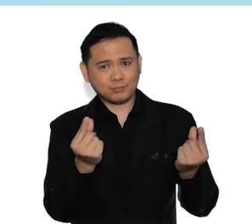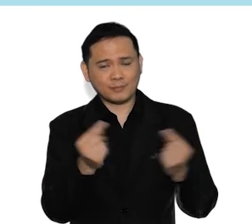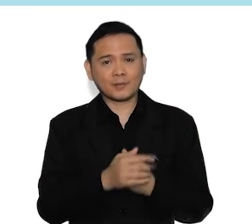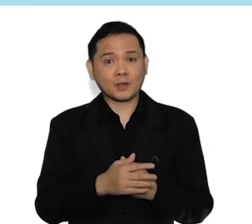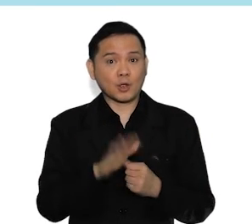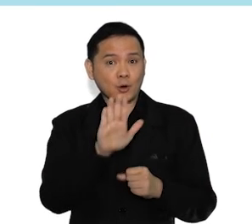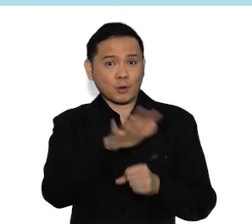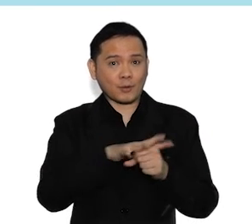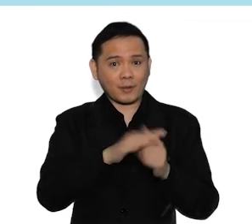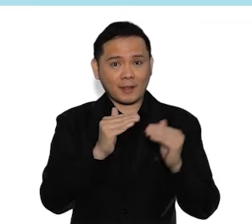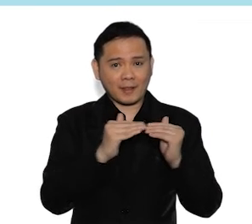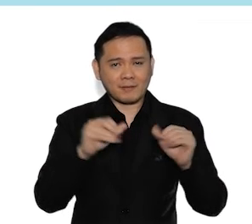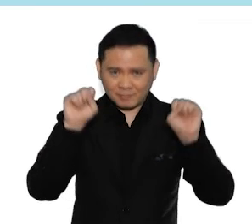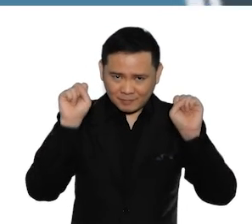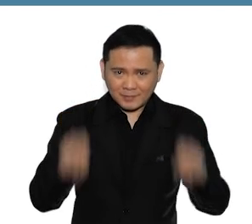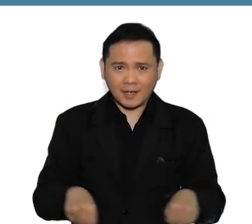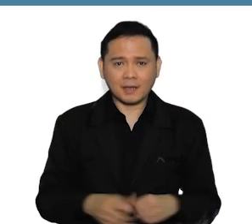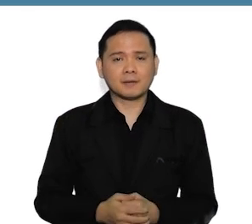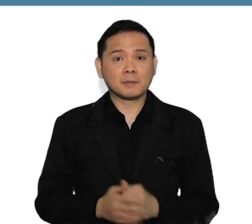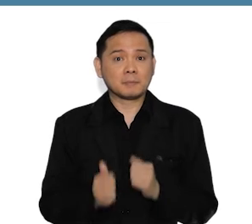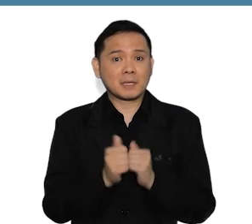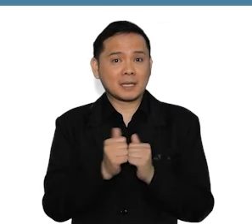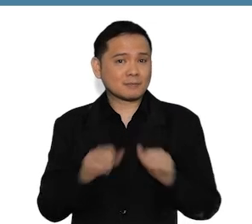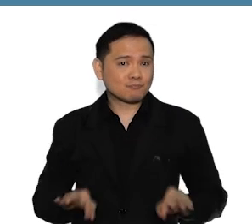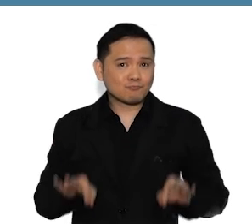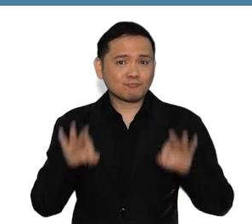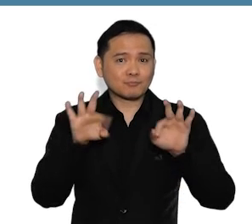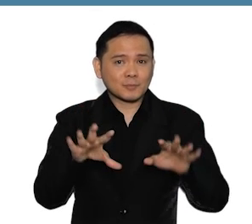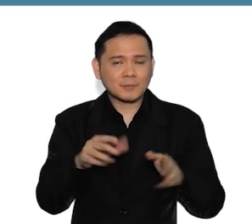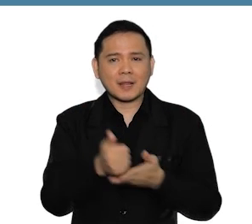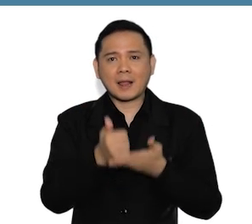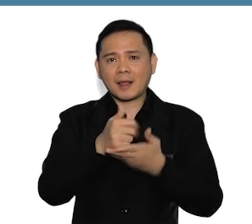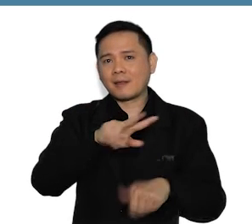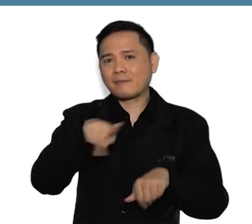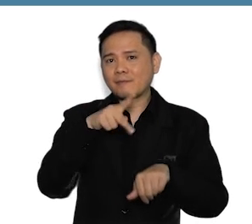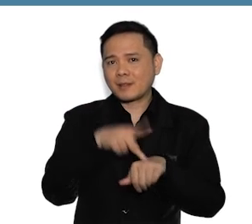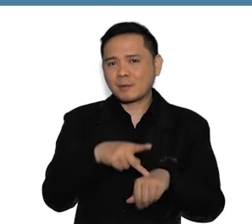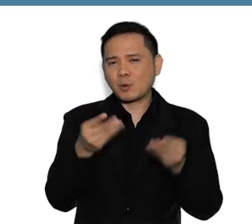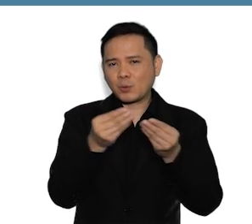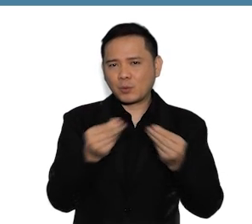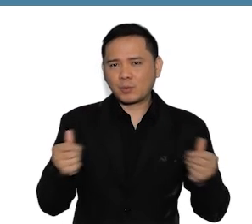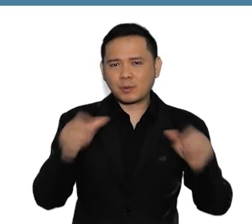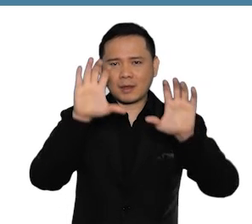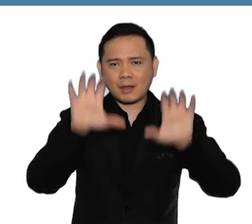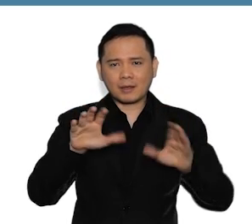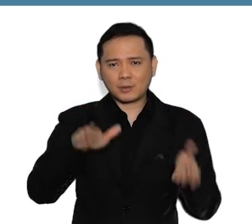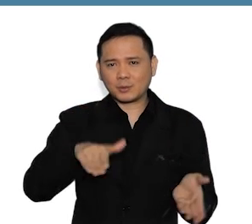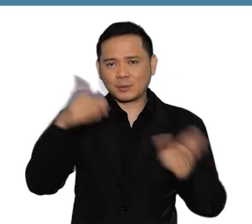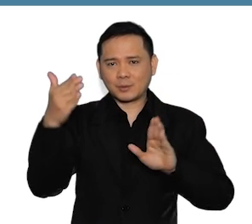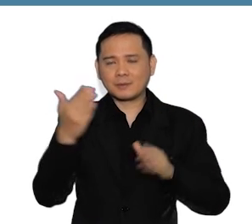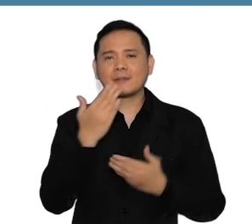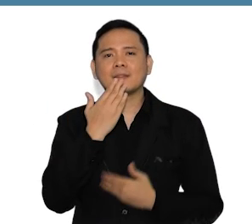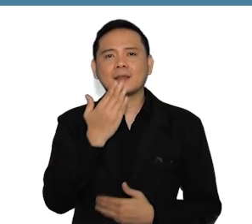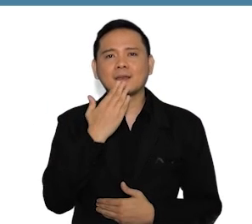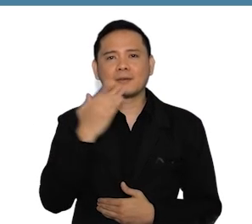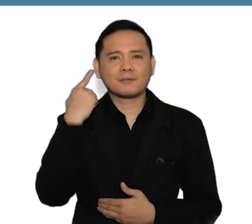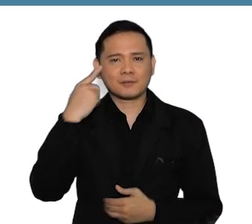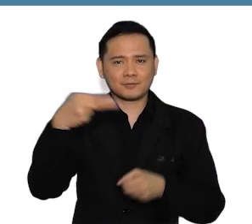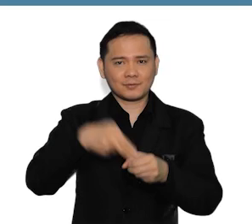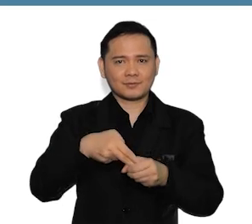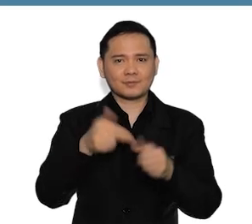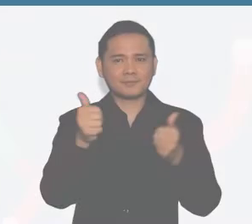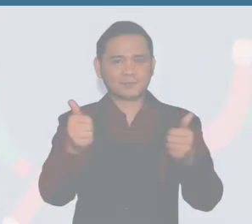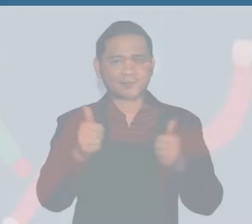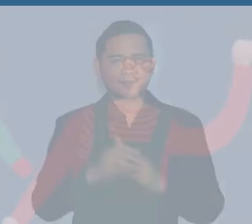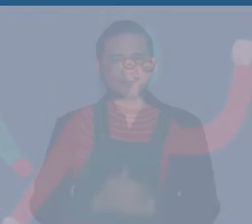change even at a local level, maximize your capabilities and help our country fight climate change. Thank you for tagging